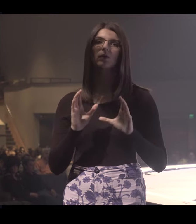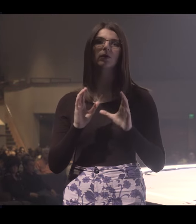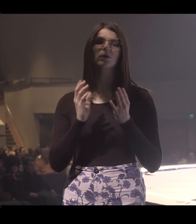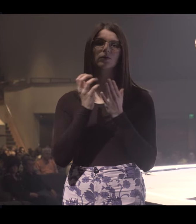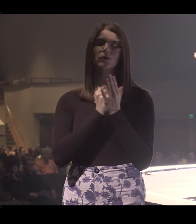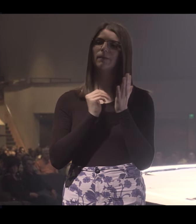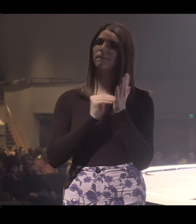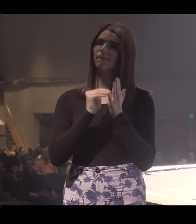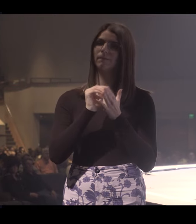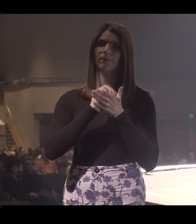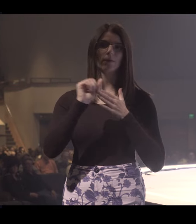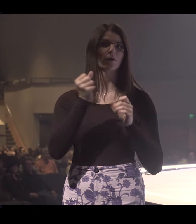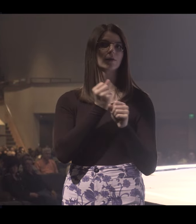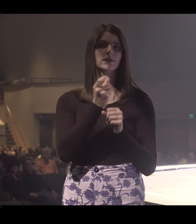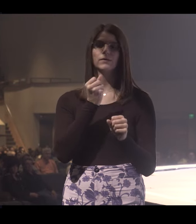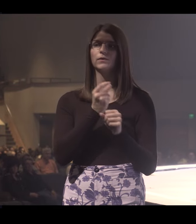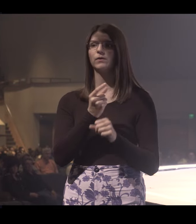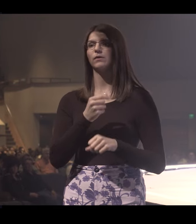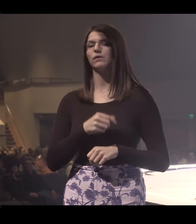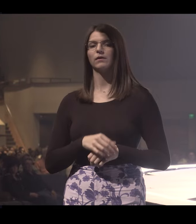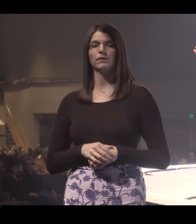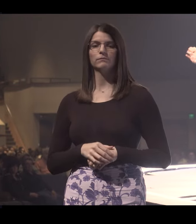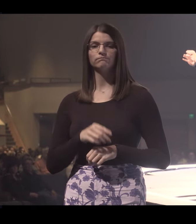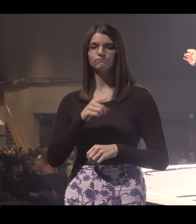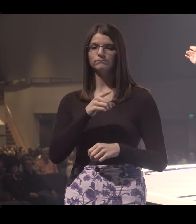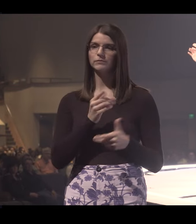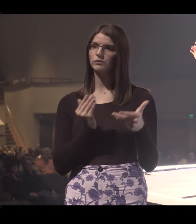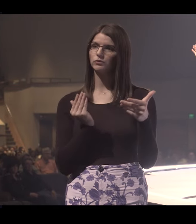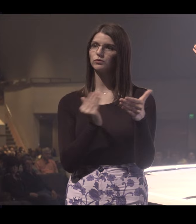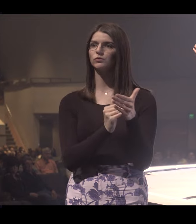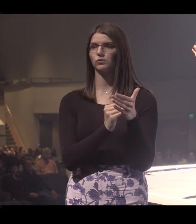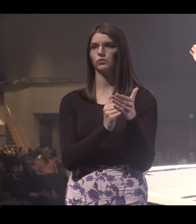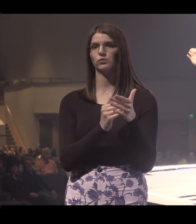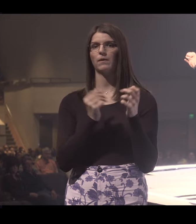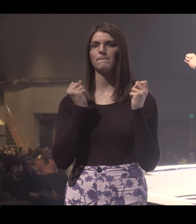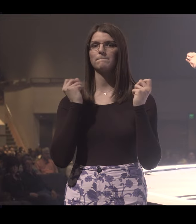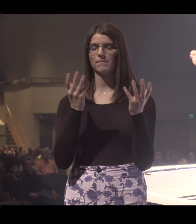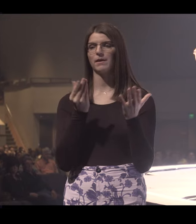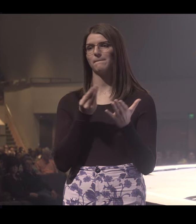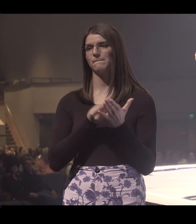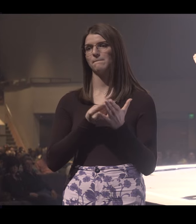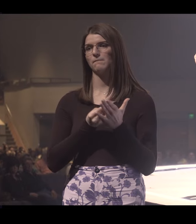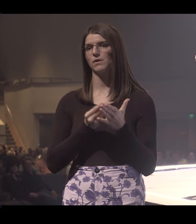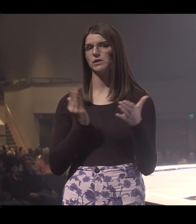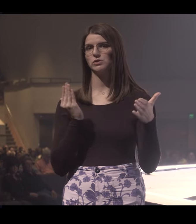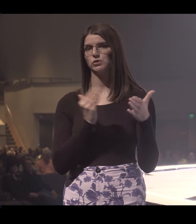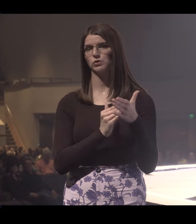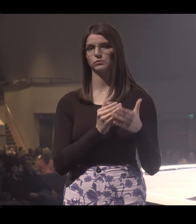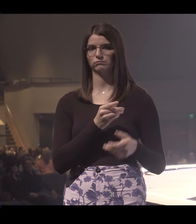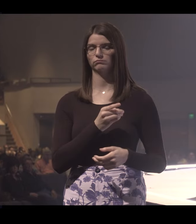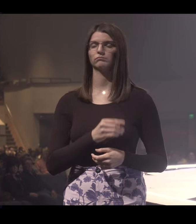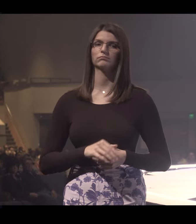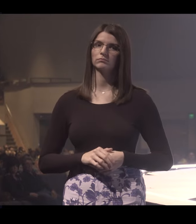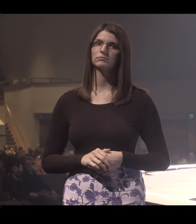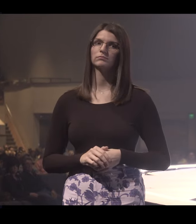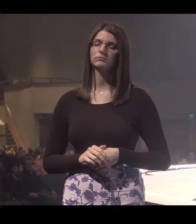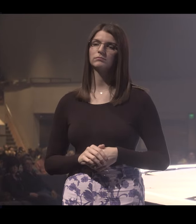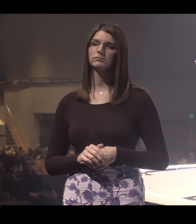makes millions of dollars every year. He found himself being sued for a lot of money. I mean a lot.